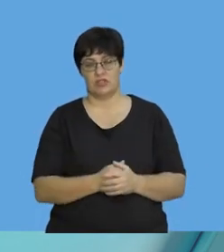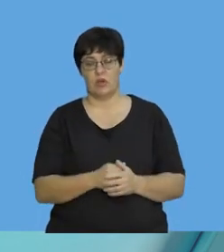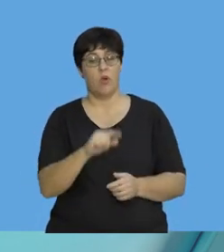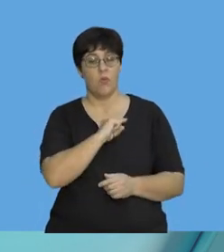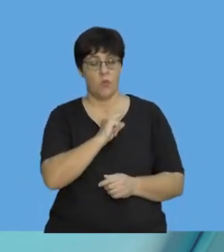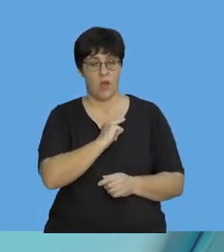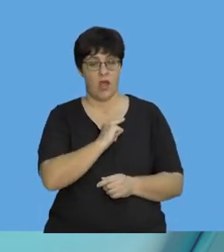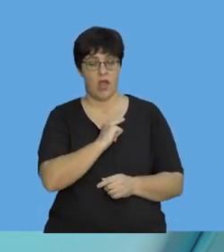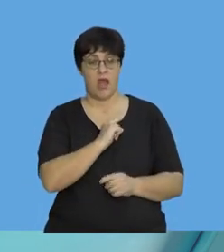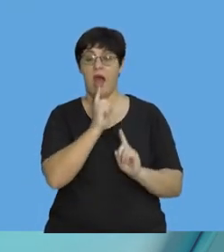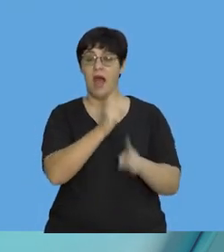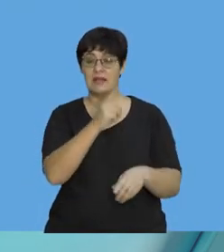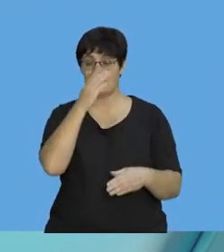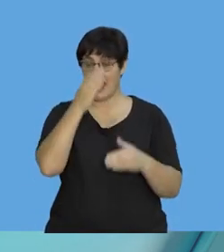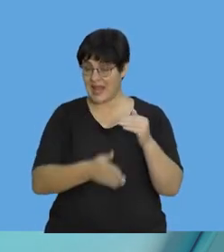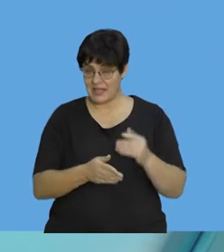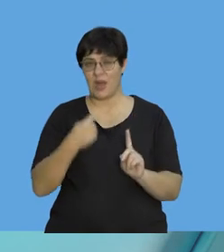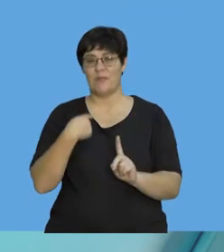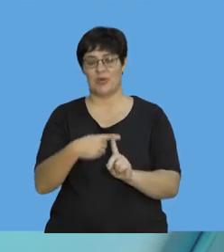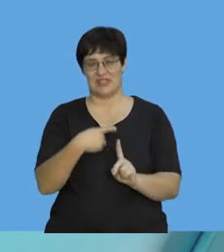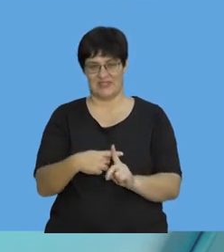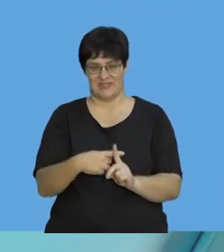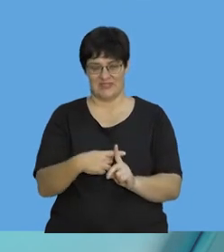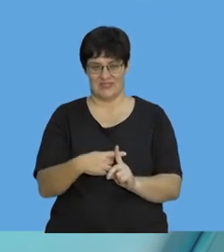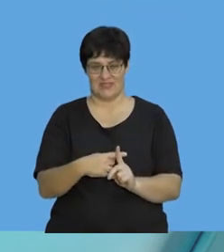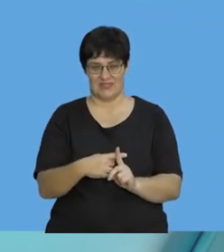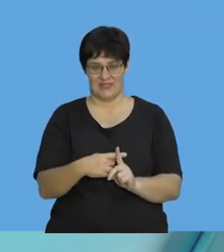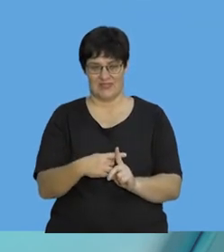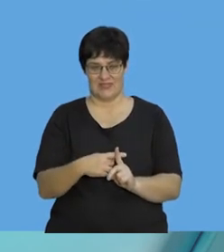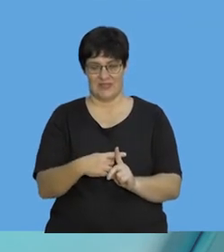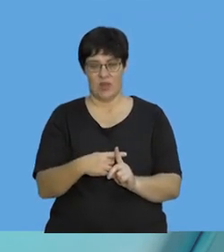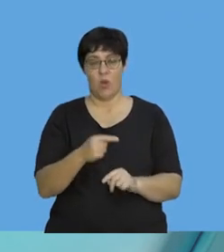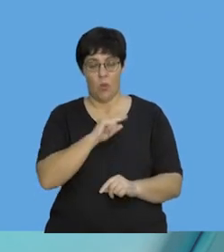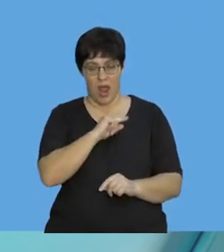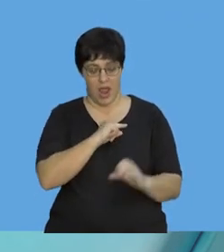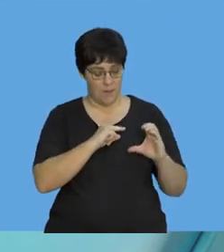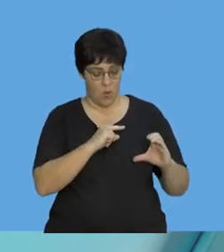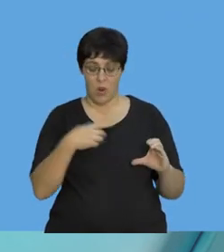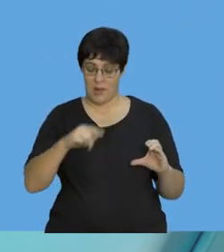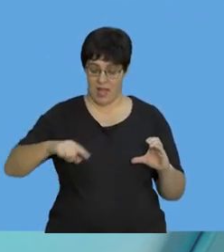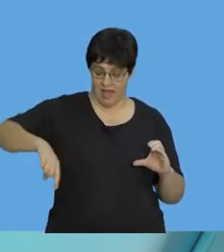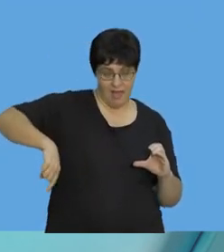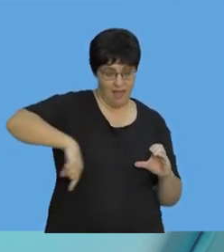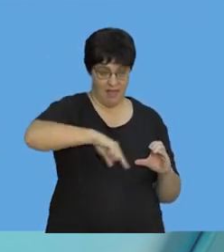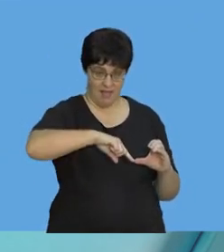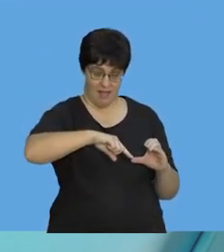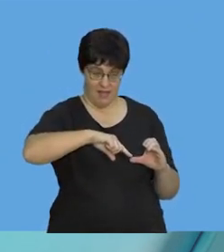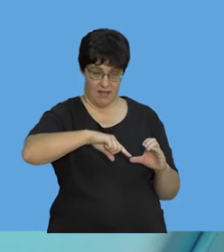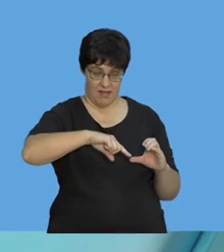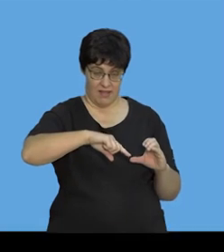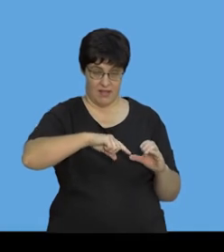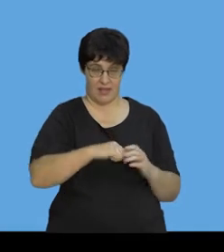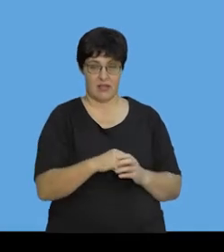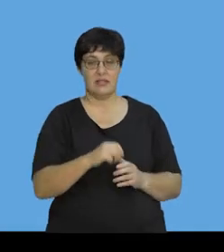got a positive answer at the end and that answer was the ball, was the player on the ball. So, that tells